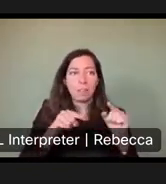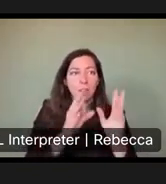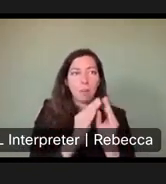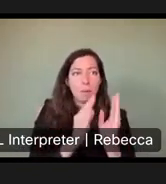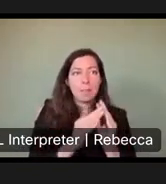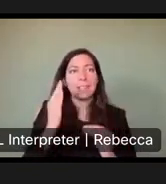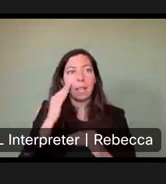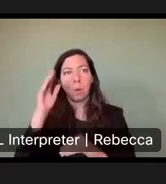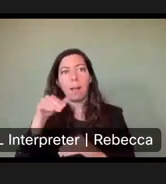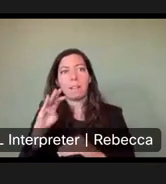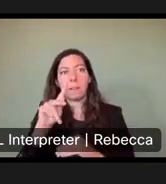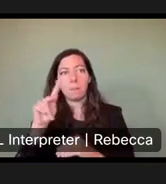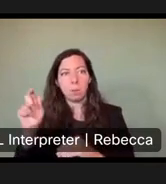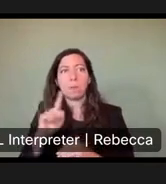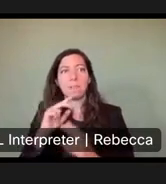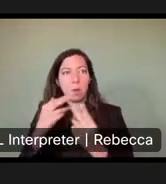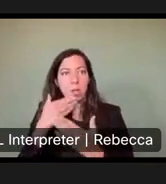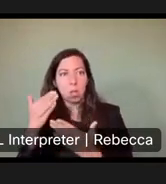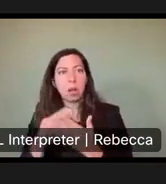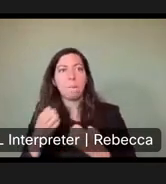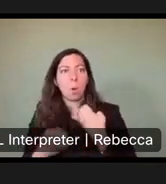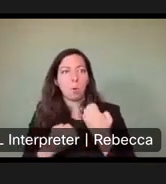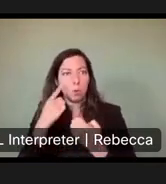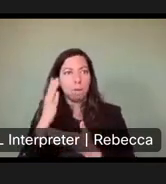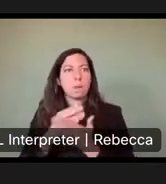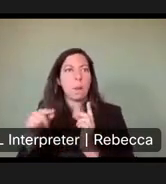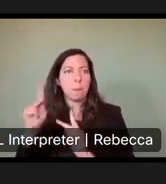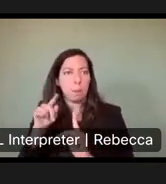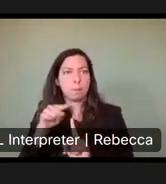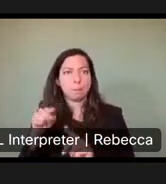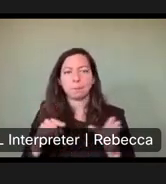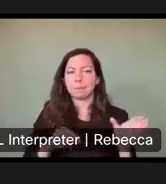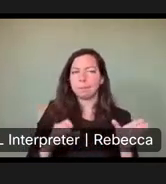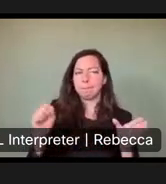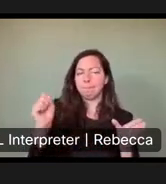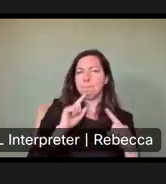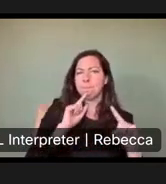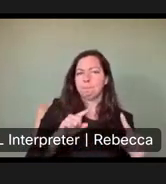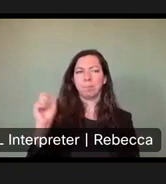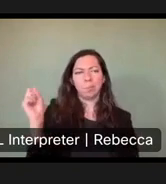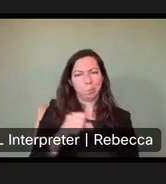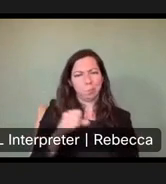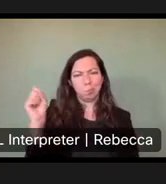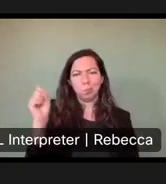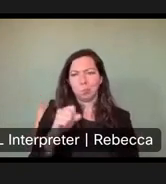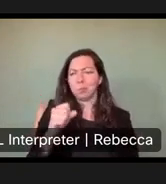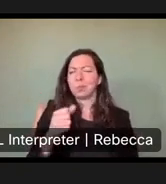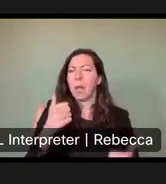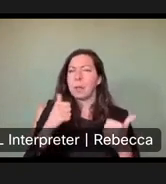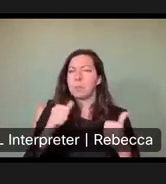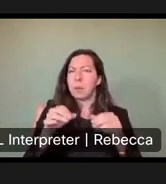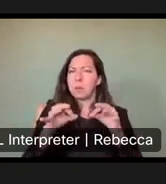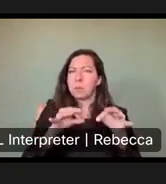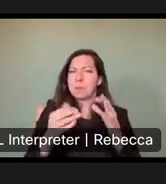many. And we understand that. Um. Um, you know, something that that I've tried to express at these public meetings is this is